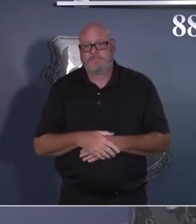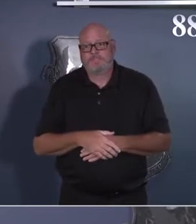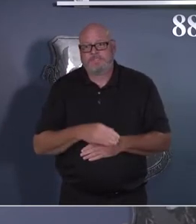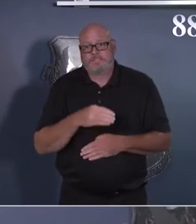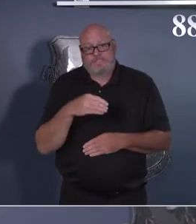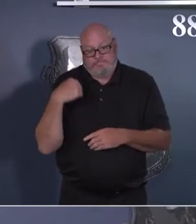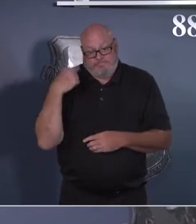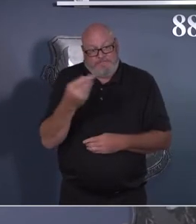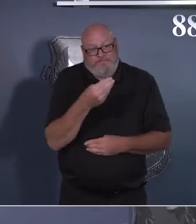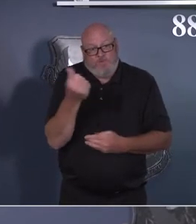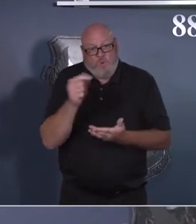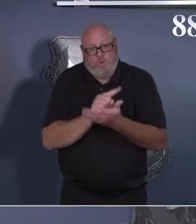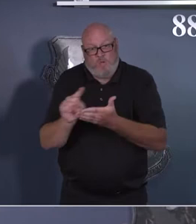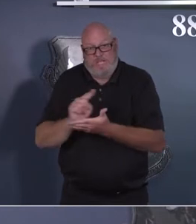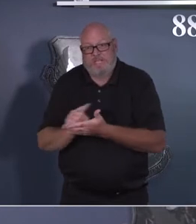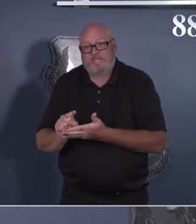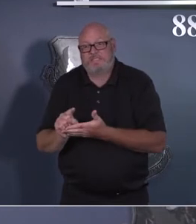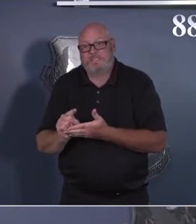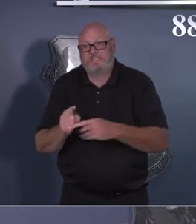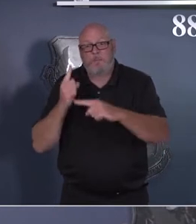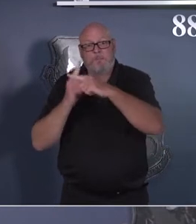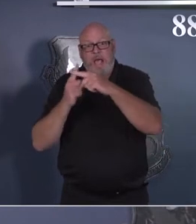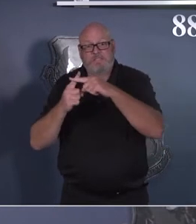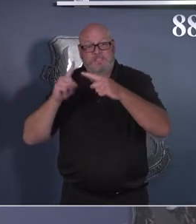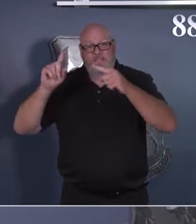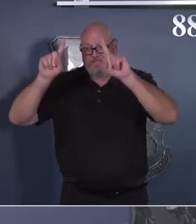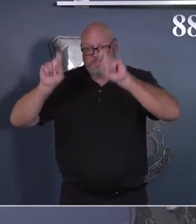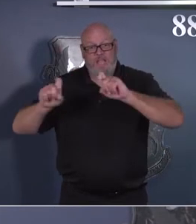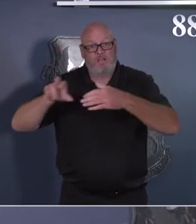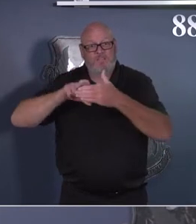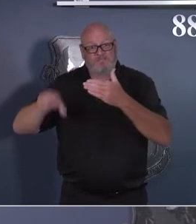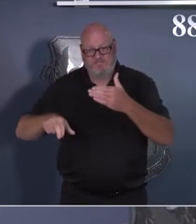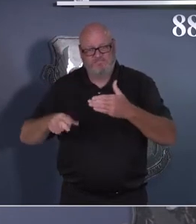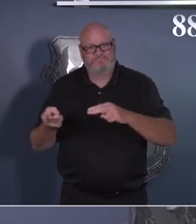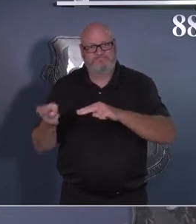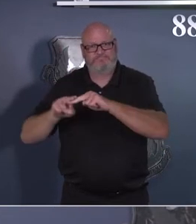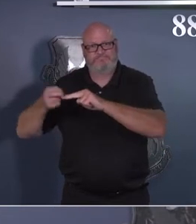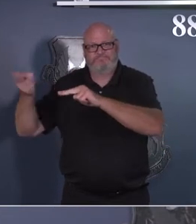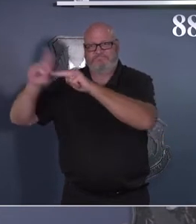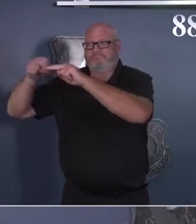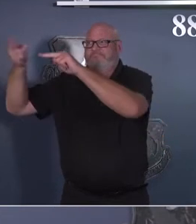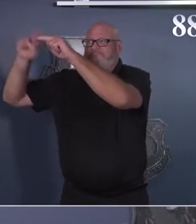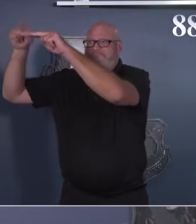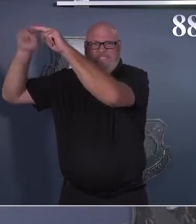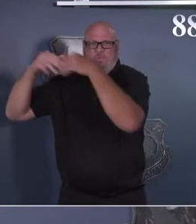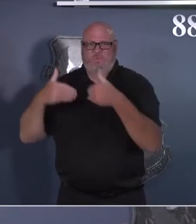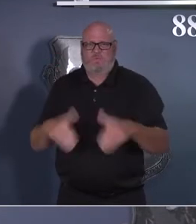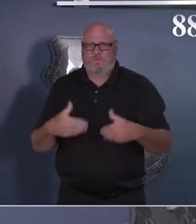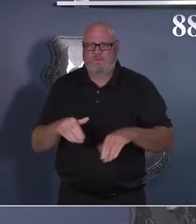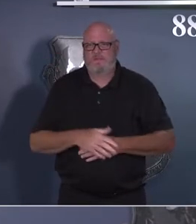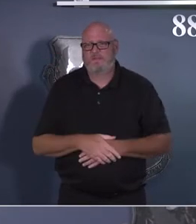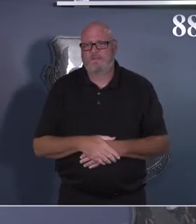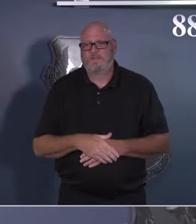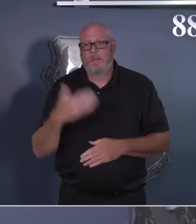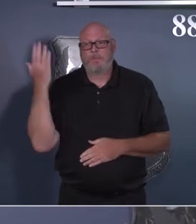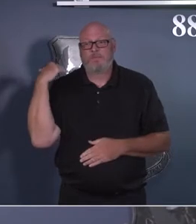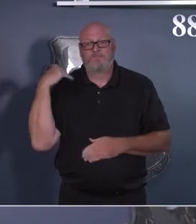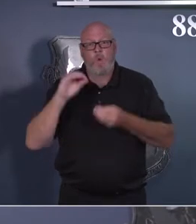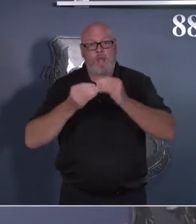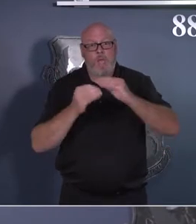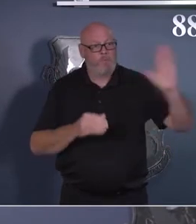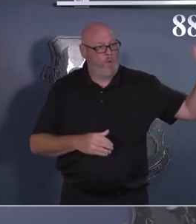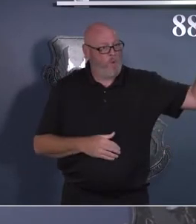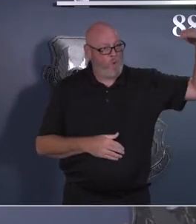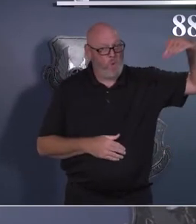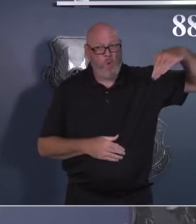time where we were down to one to two cases a week. Now we're getting back into that threshold of three